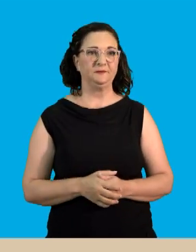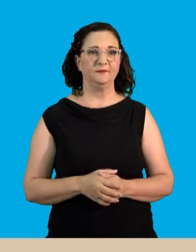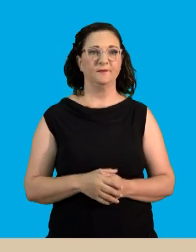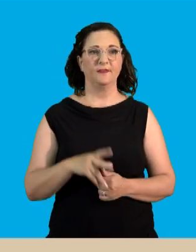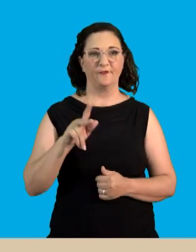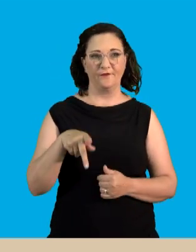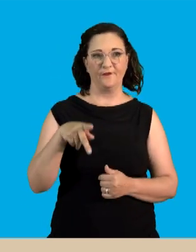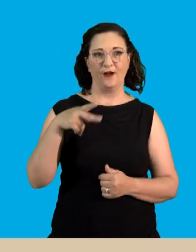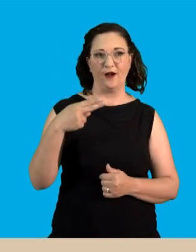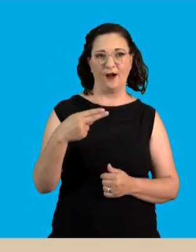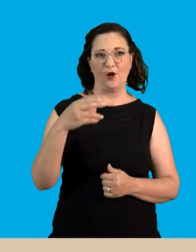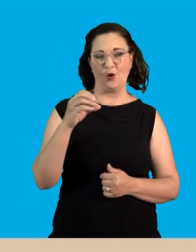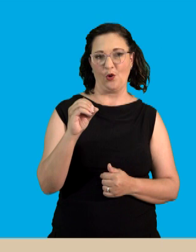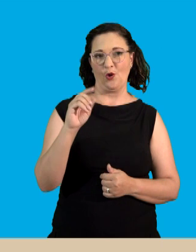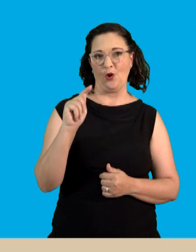photosynthesis.